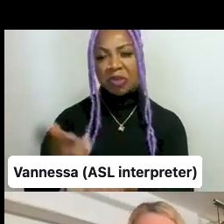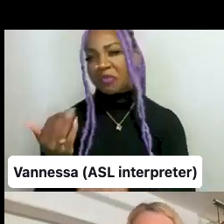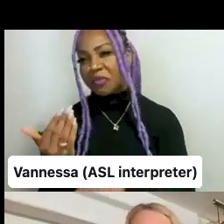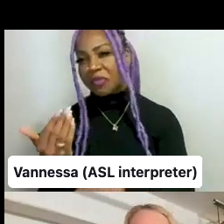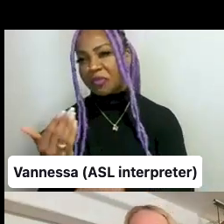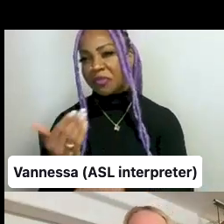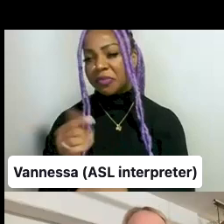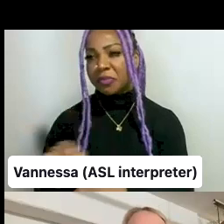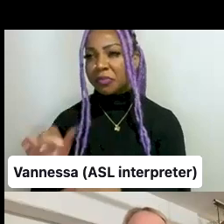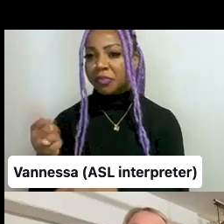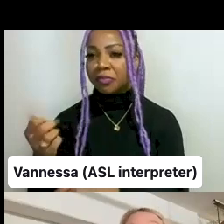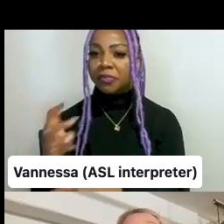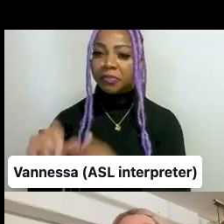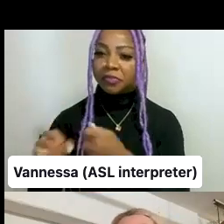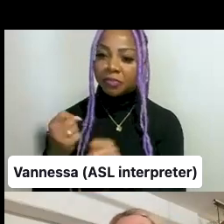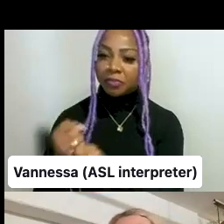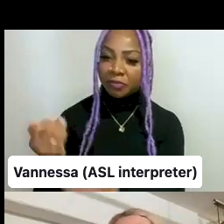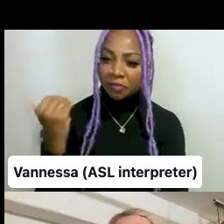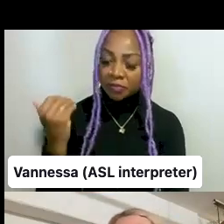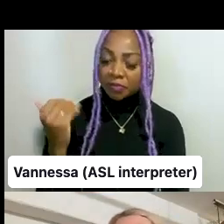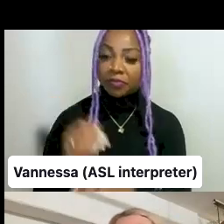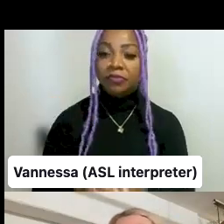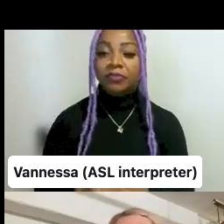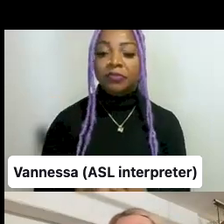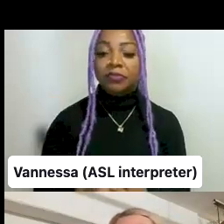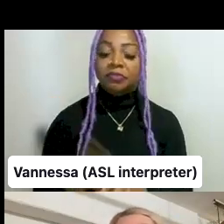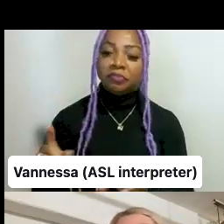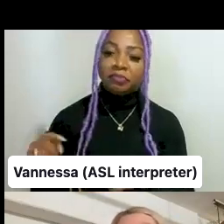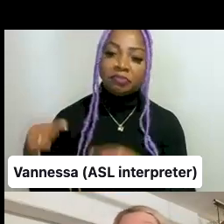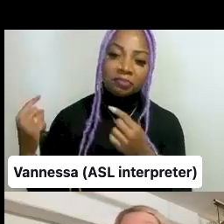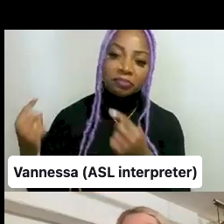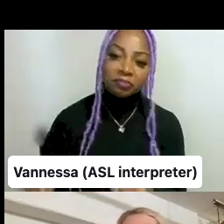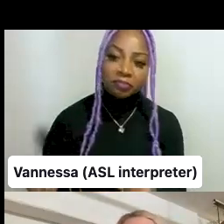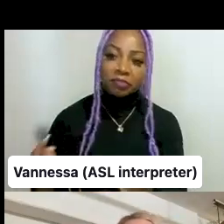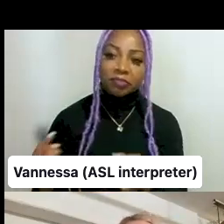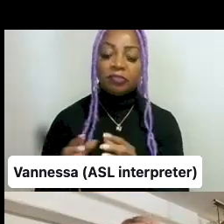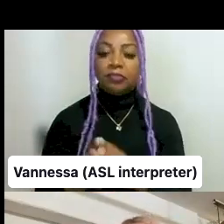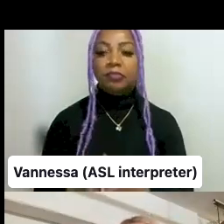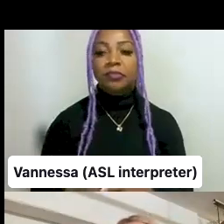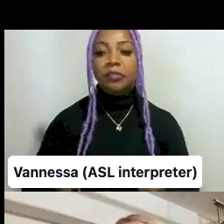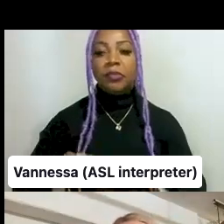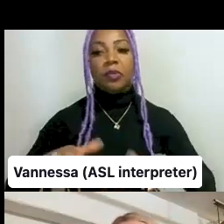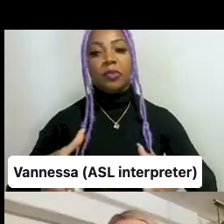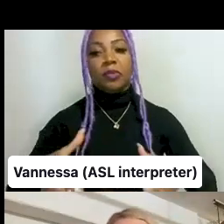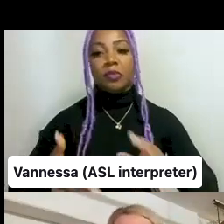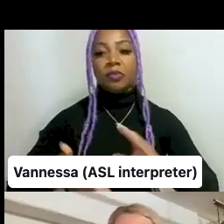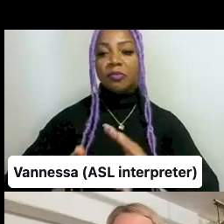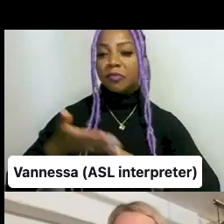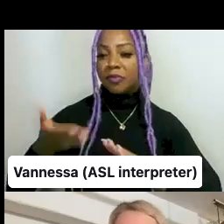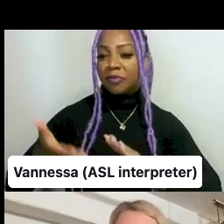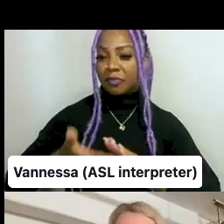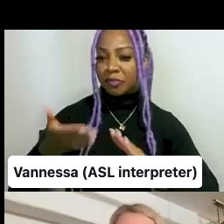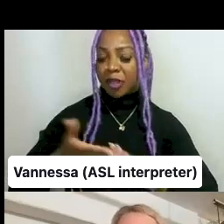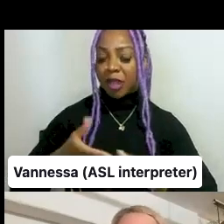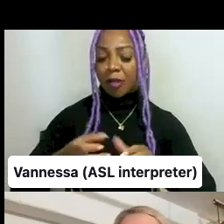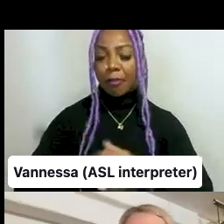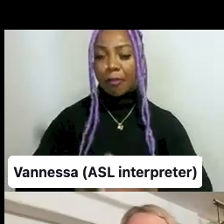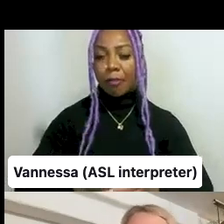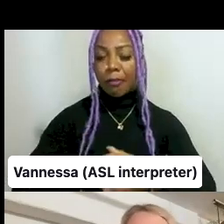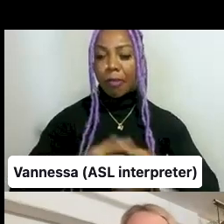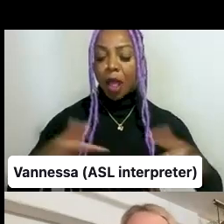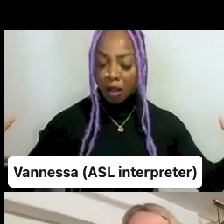years ago. In the meantime, the group that we run VALIS with has grown significantly.